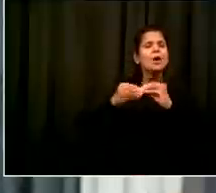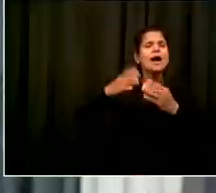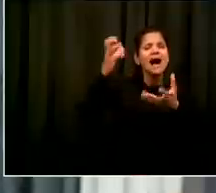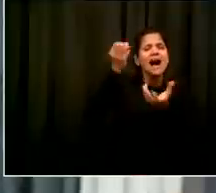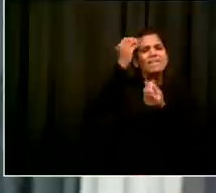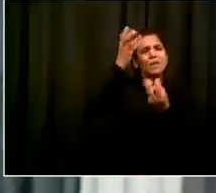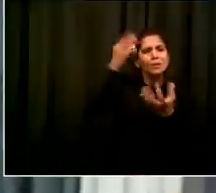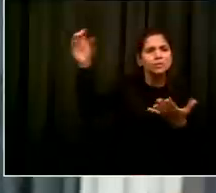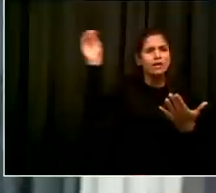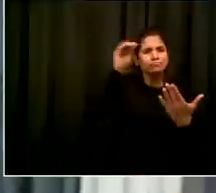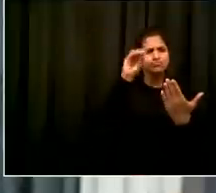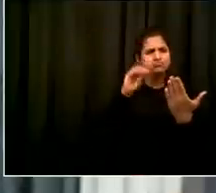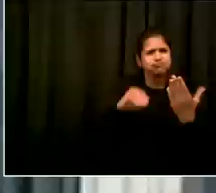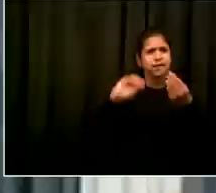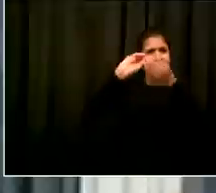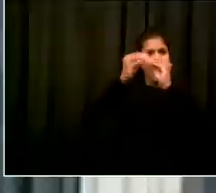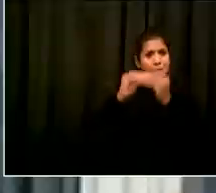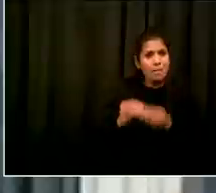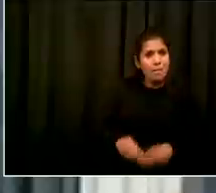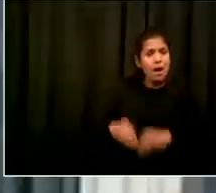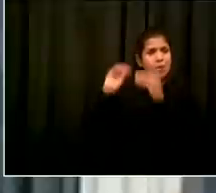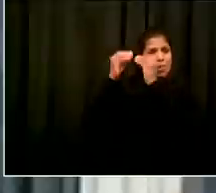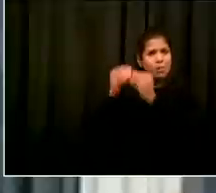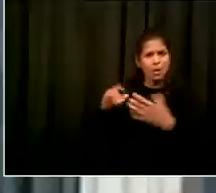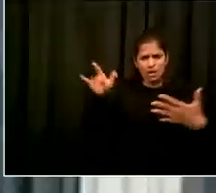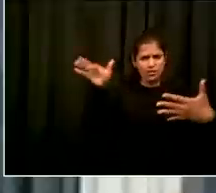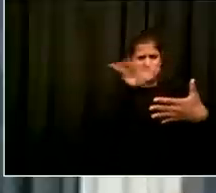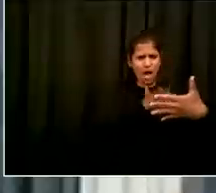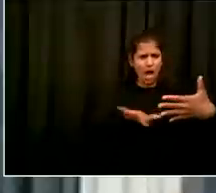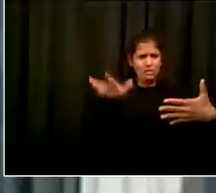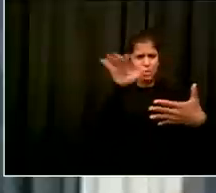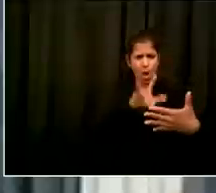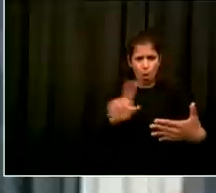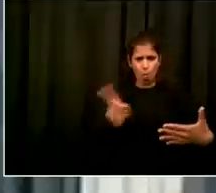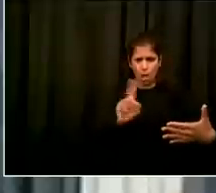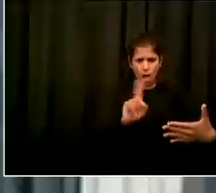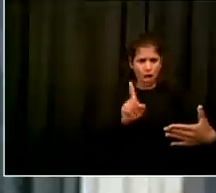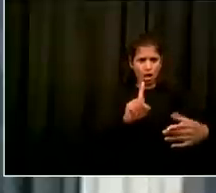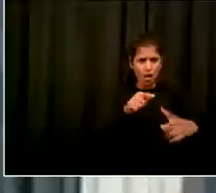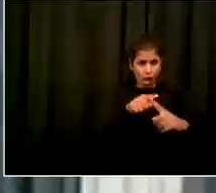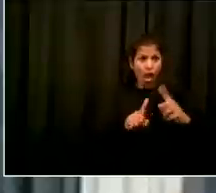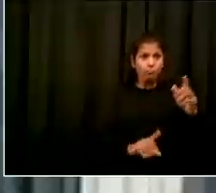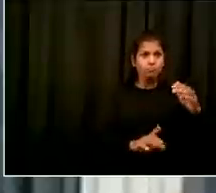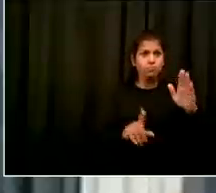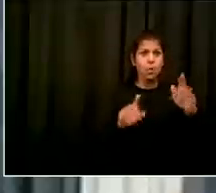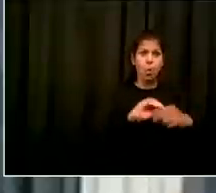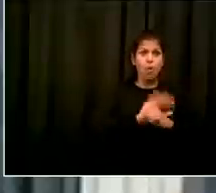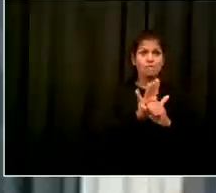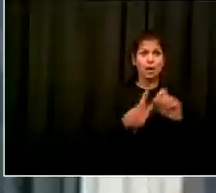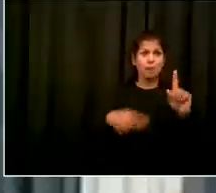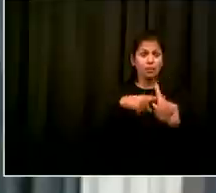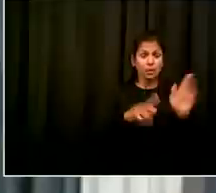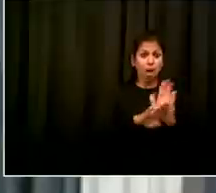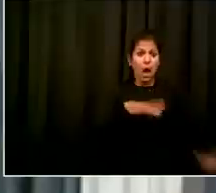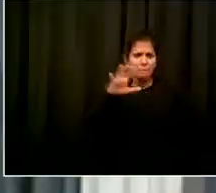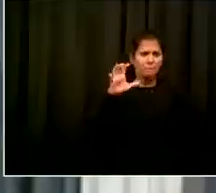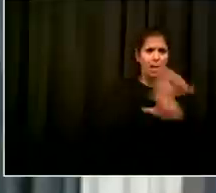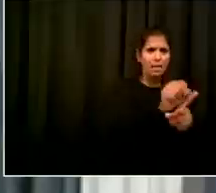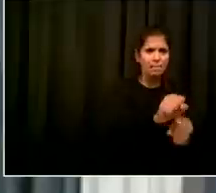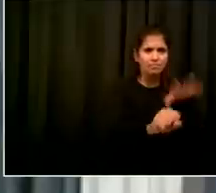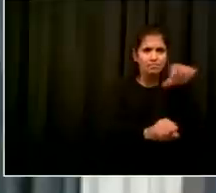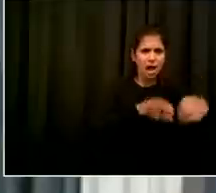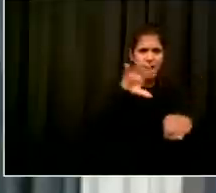the hyperlocal efforts that were mentioned with respect to indoor gatherings it's another very important question